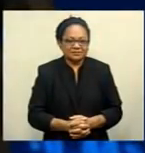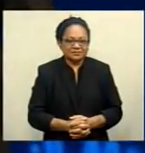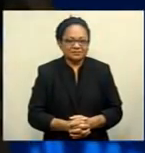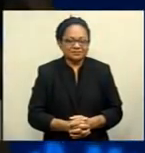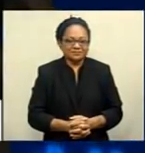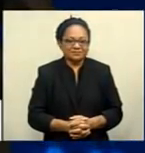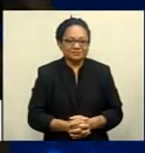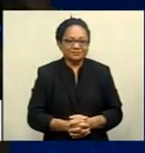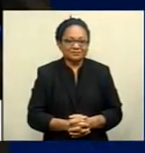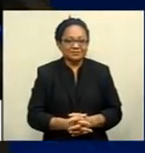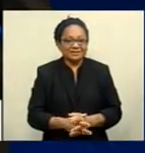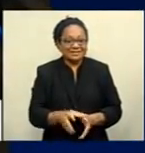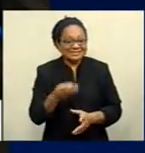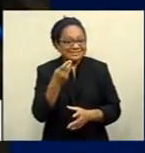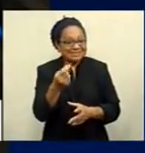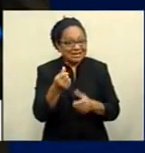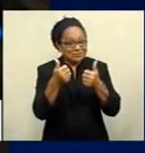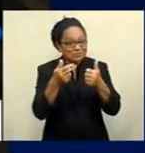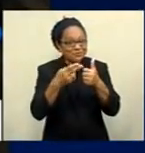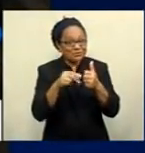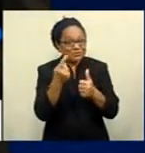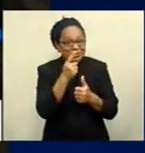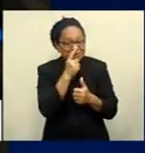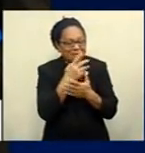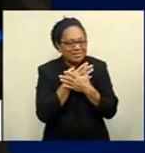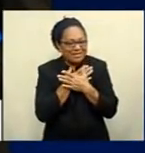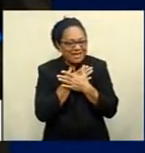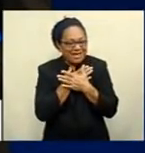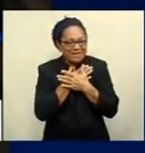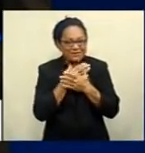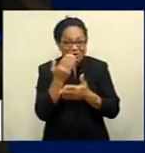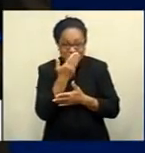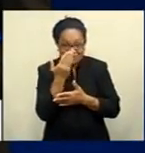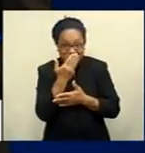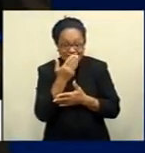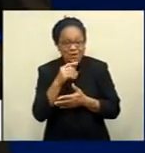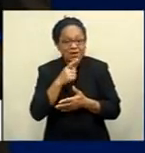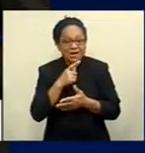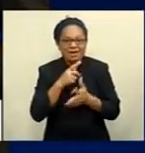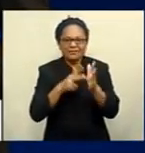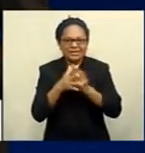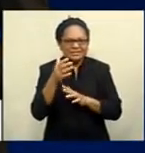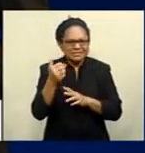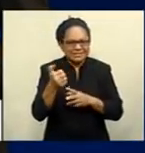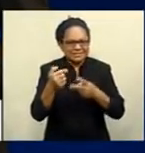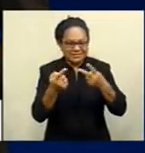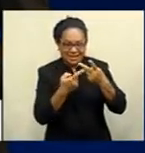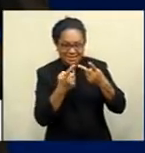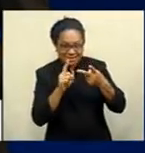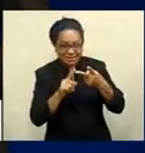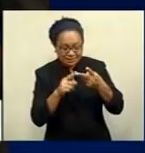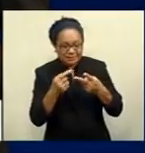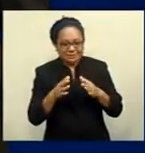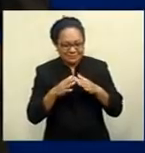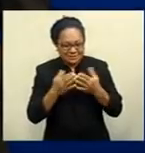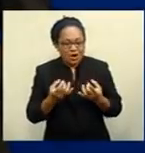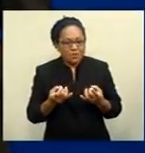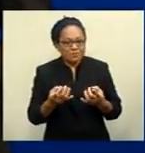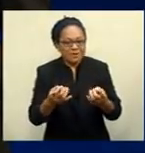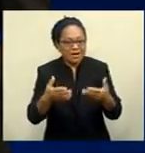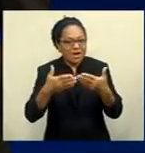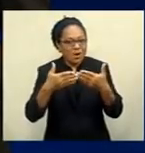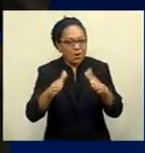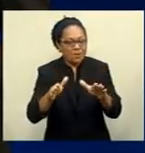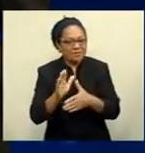There is some good news for movie lovers and cinema goers, as Damoda Cinemas is already making plans of reopening their cinemas